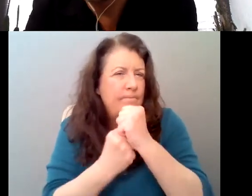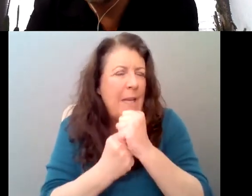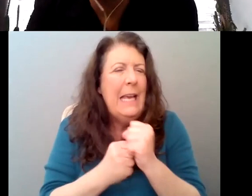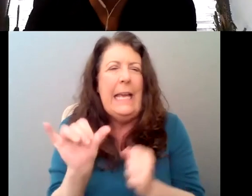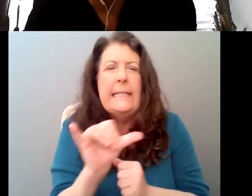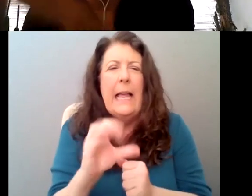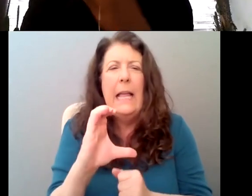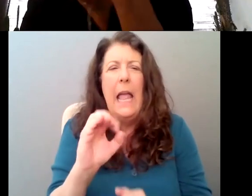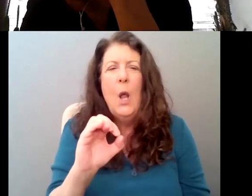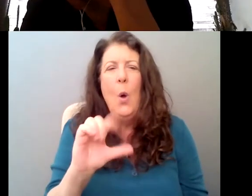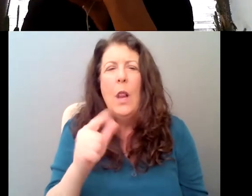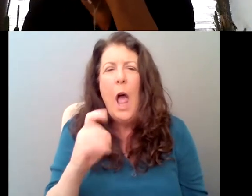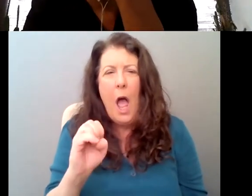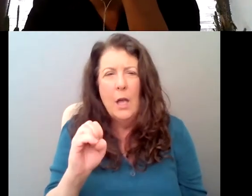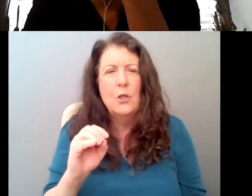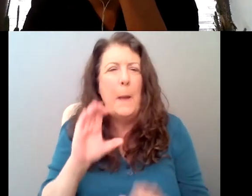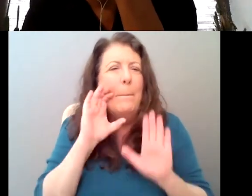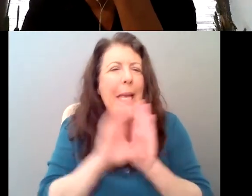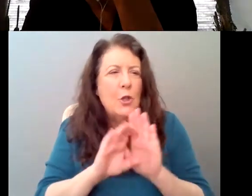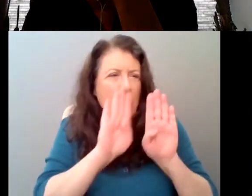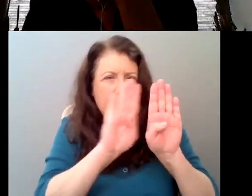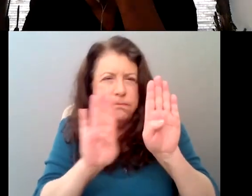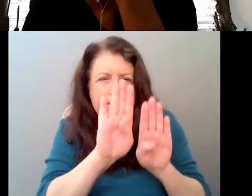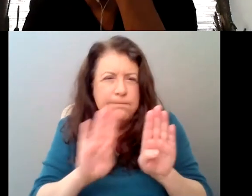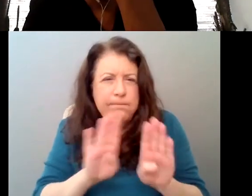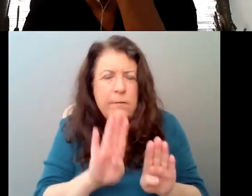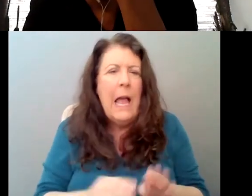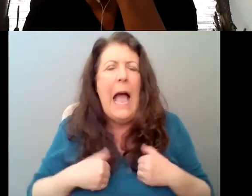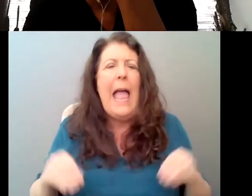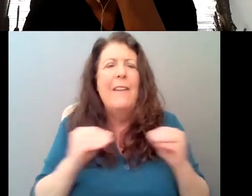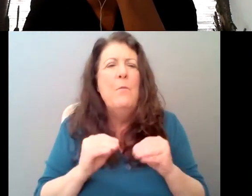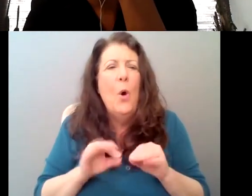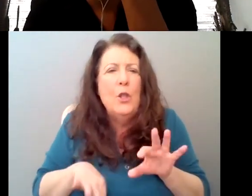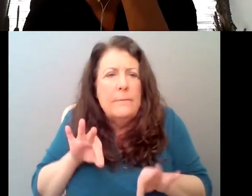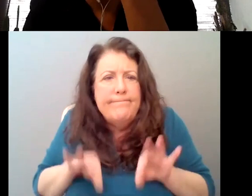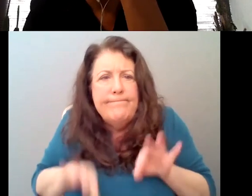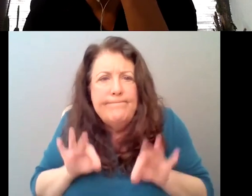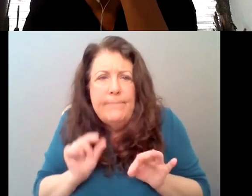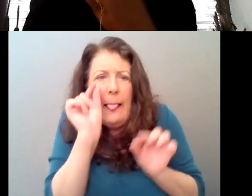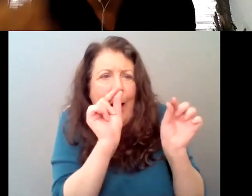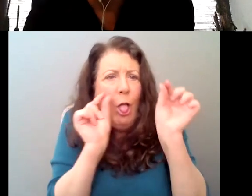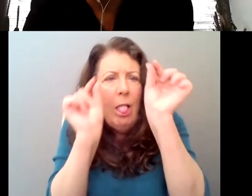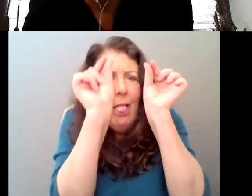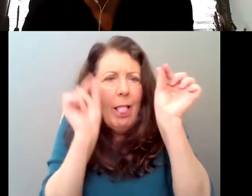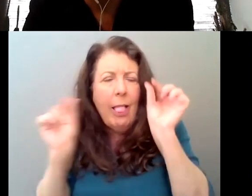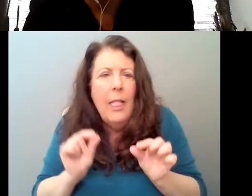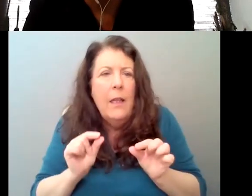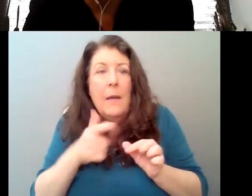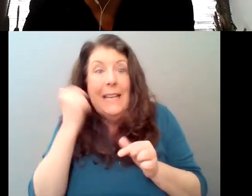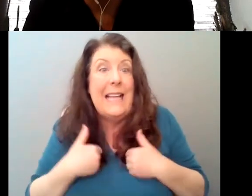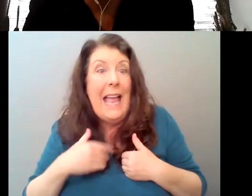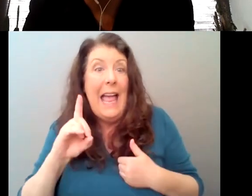more, uh, scraps of inspiration than I know what to do with because there is the Dickinson biography